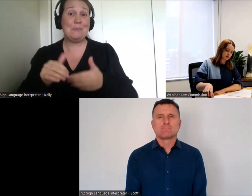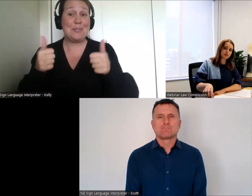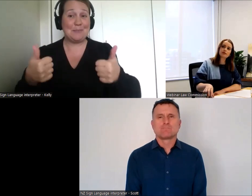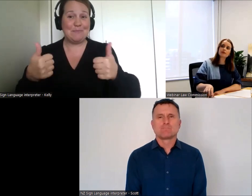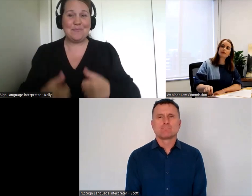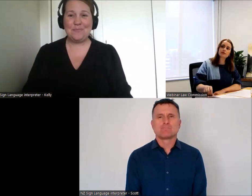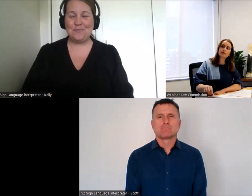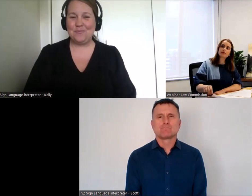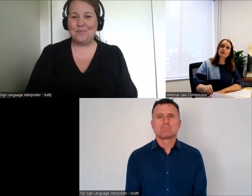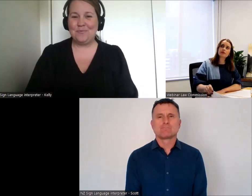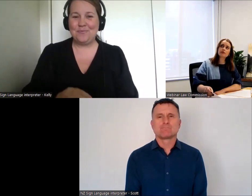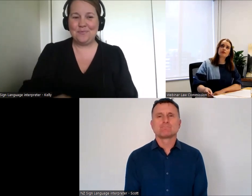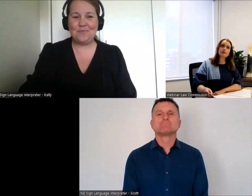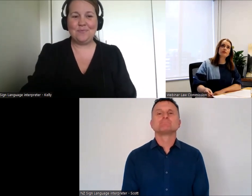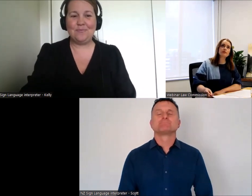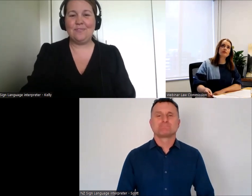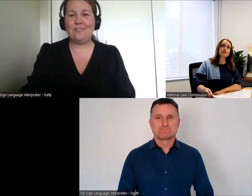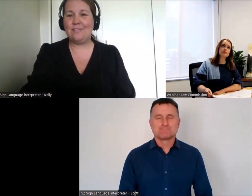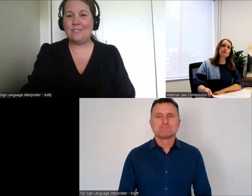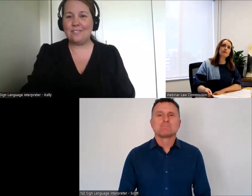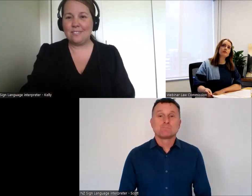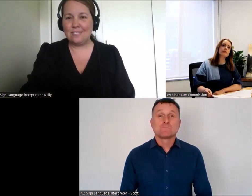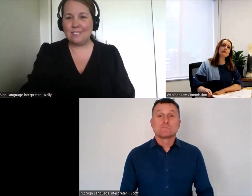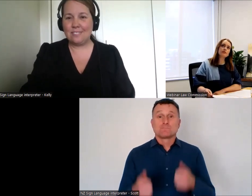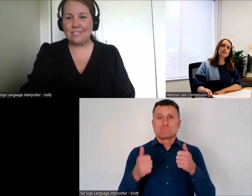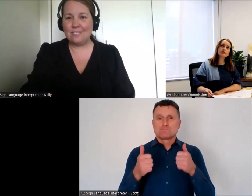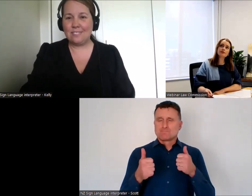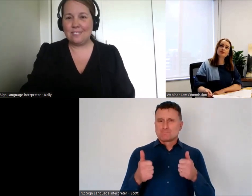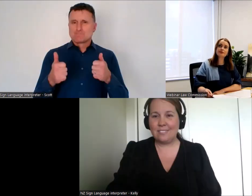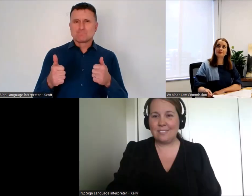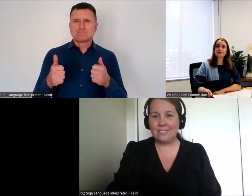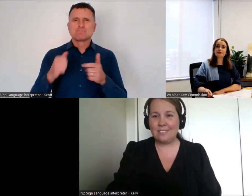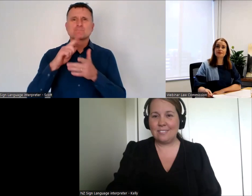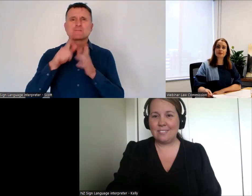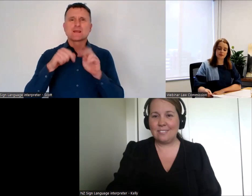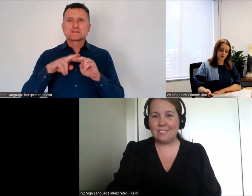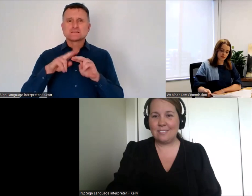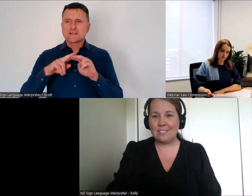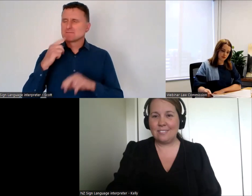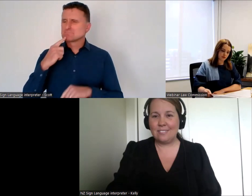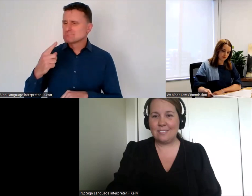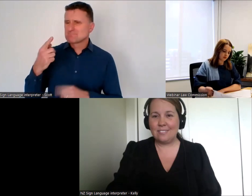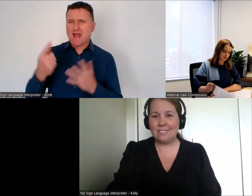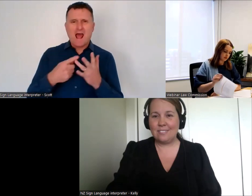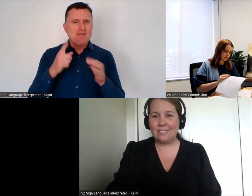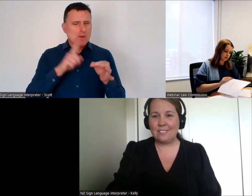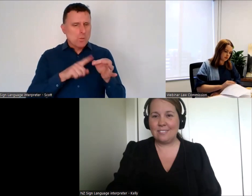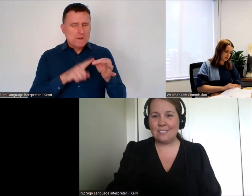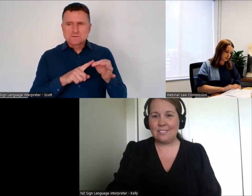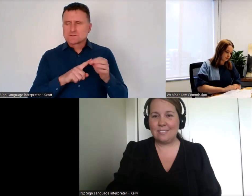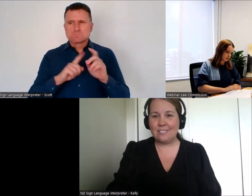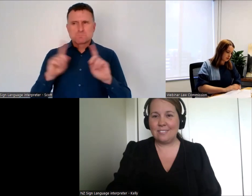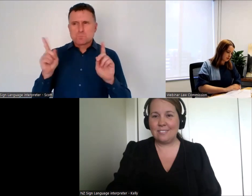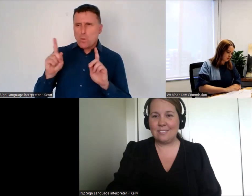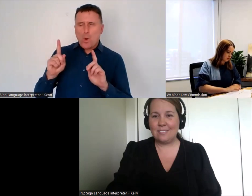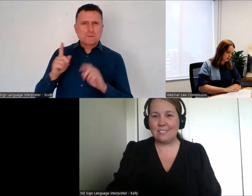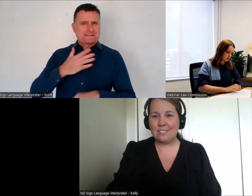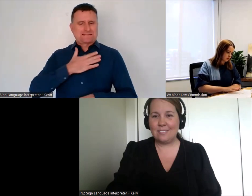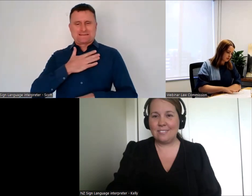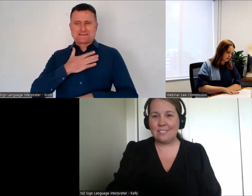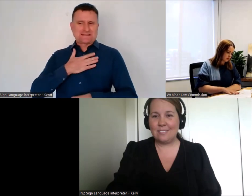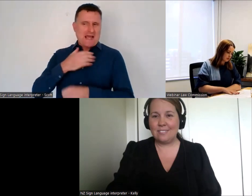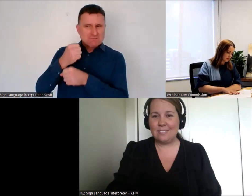We had another question about what safeguards can be put in place about challenging and enduring power of attorney.